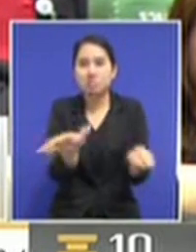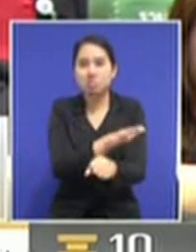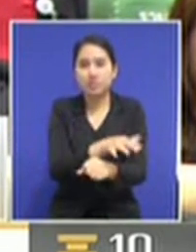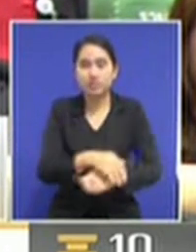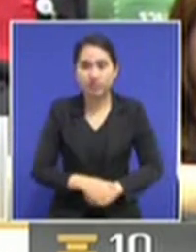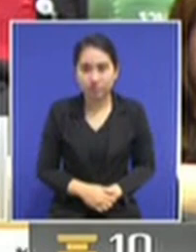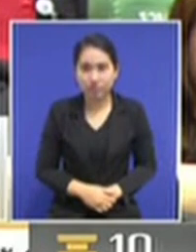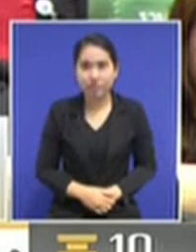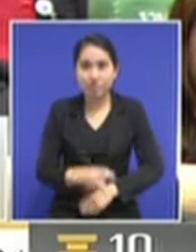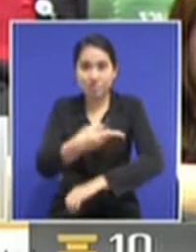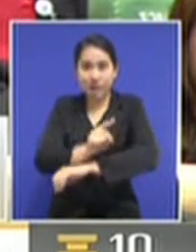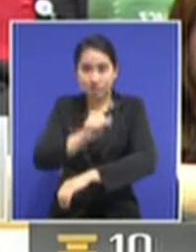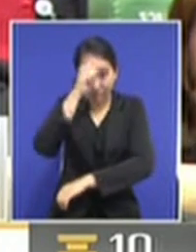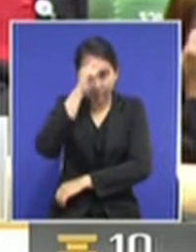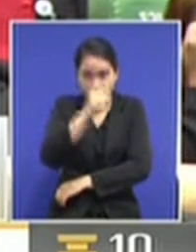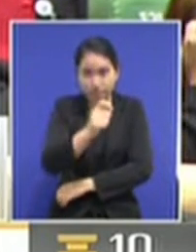Prayuth and Ocha.